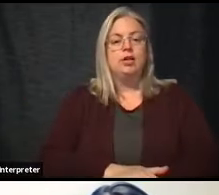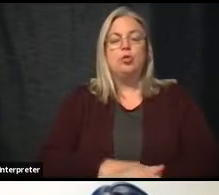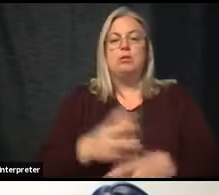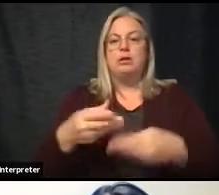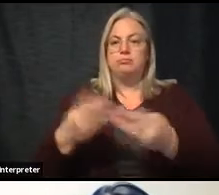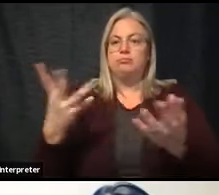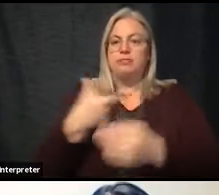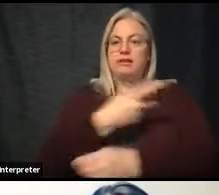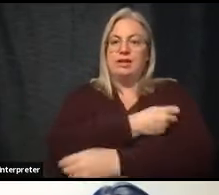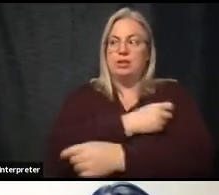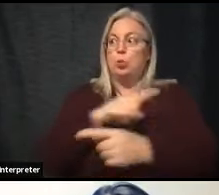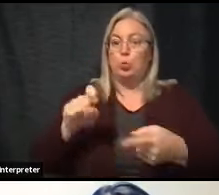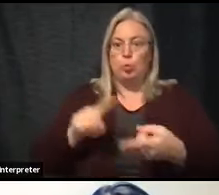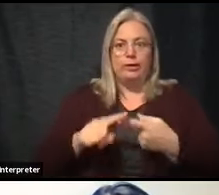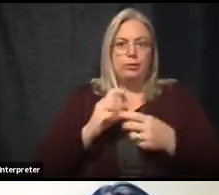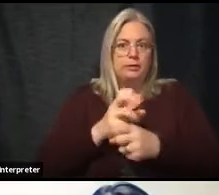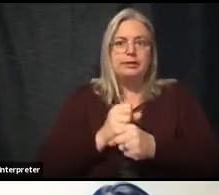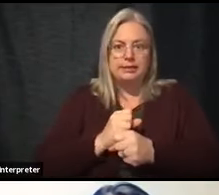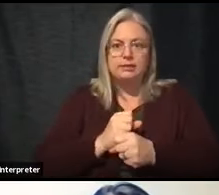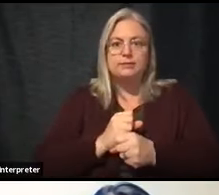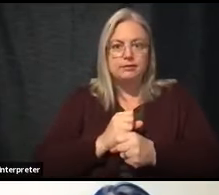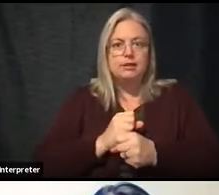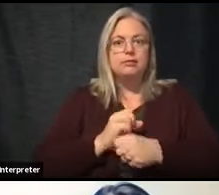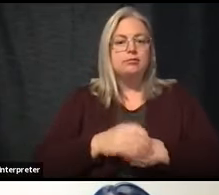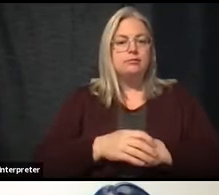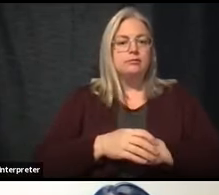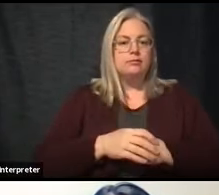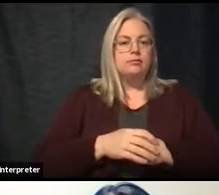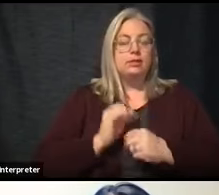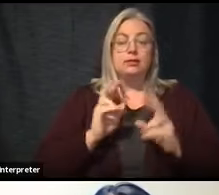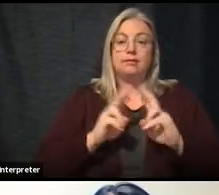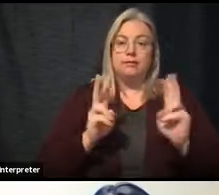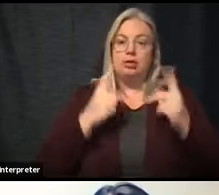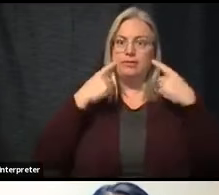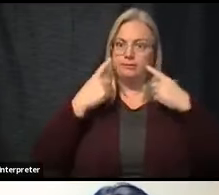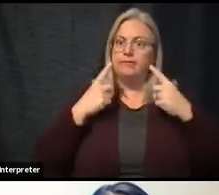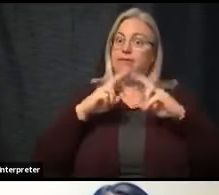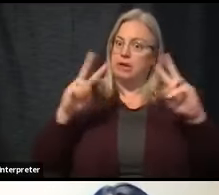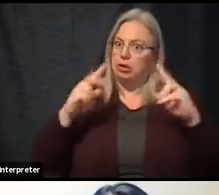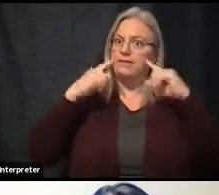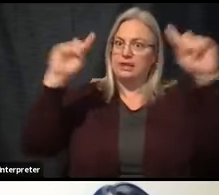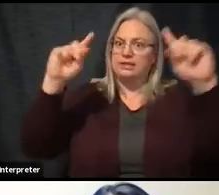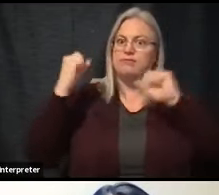vaccine as we receive them. And that's a very, very effective vaccine.